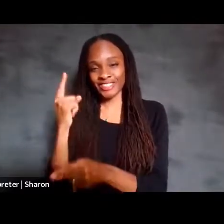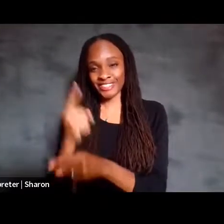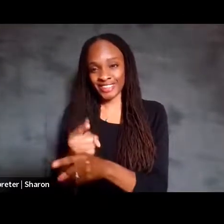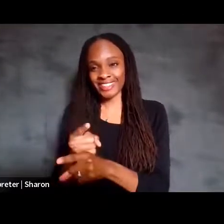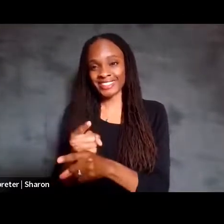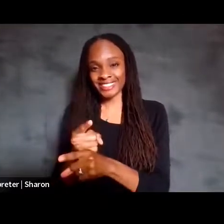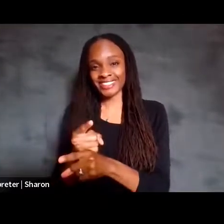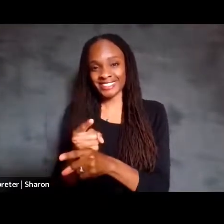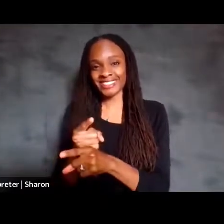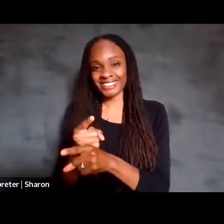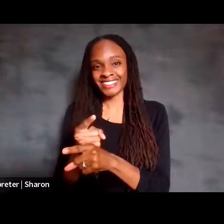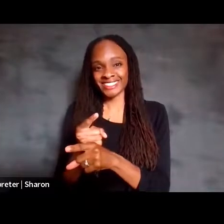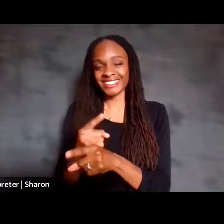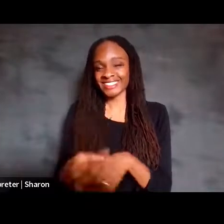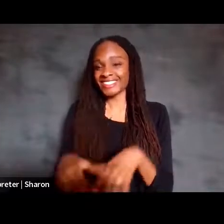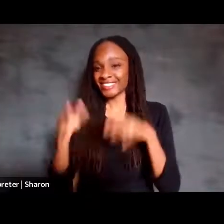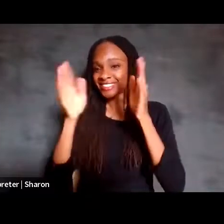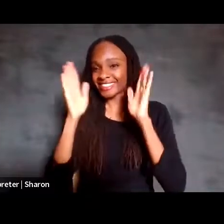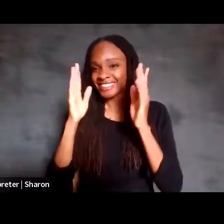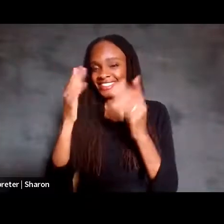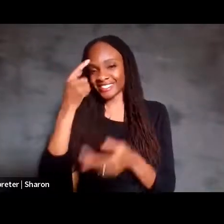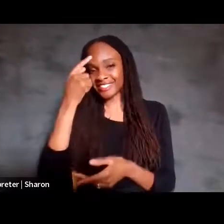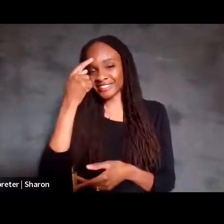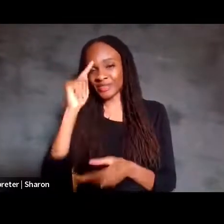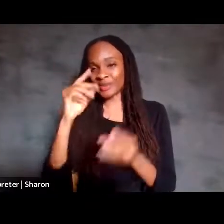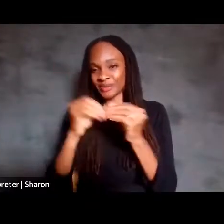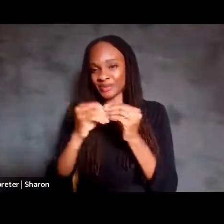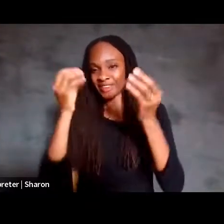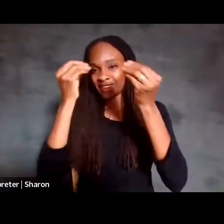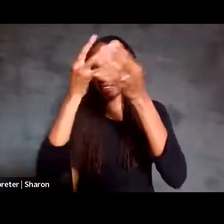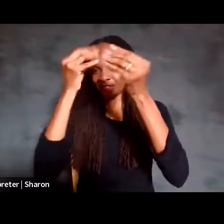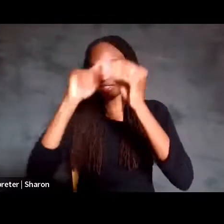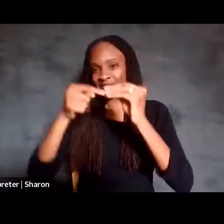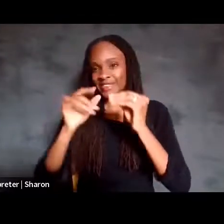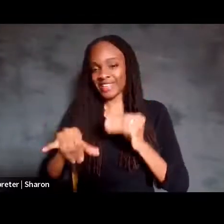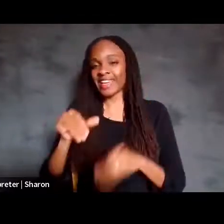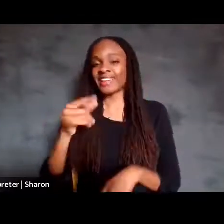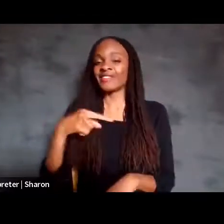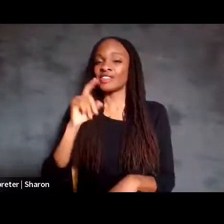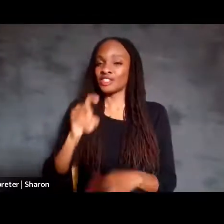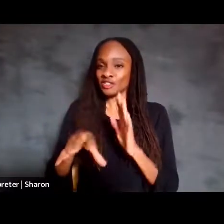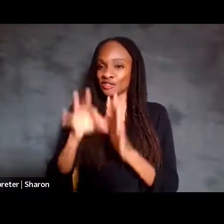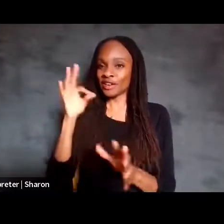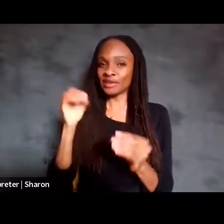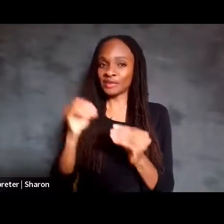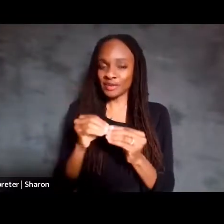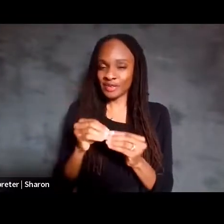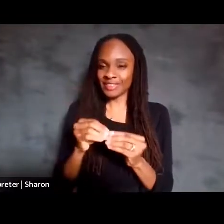So just stay tuned for that. We should have some findings soon, I hope.